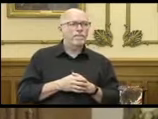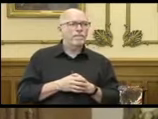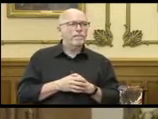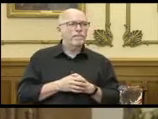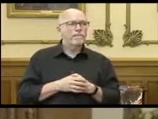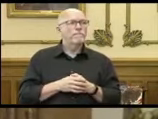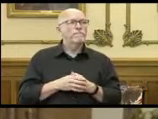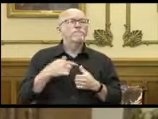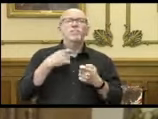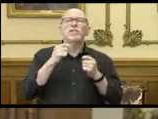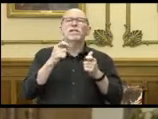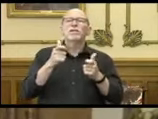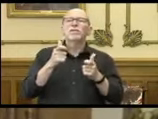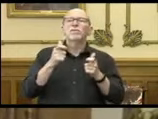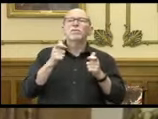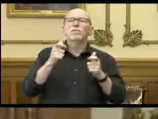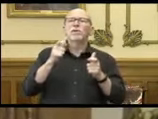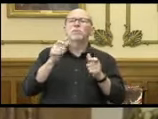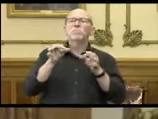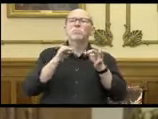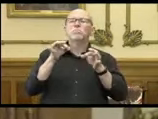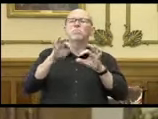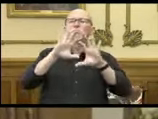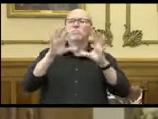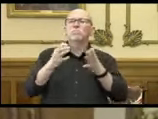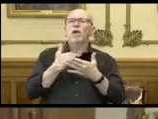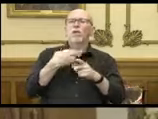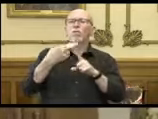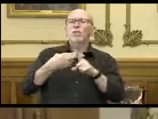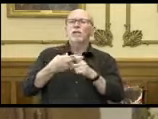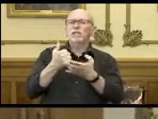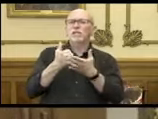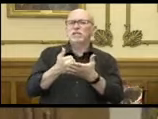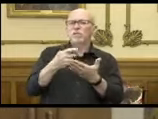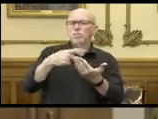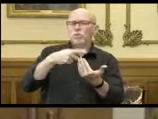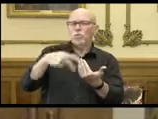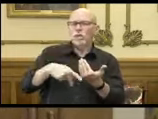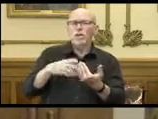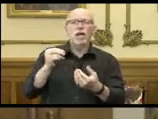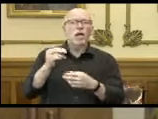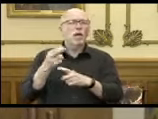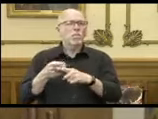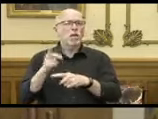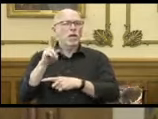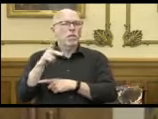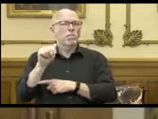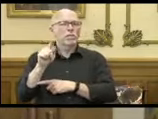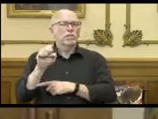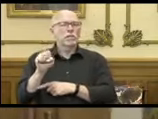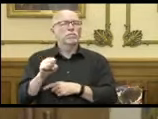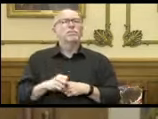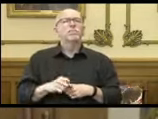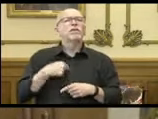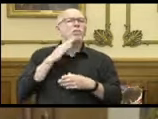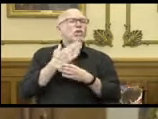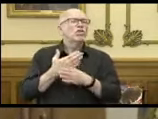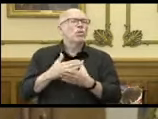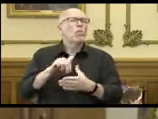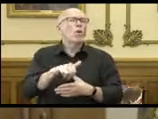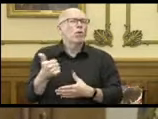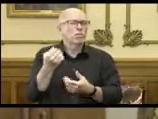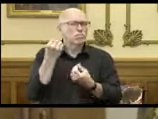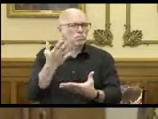I'm going to give a quick overview of the rental assistance program and an update. And then I'm also going to share some other additional